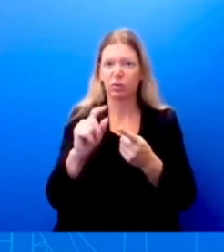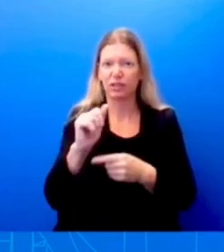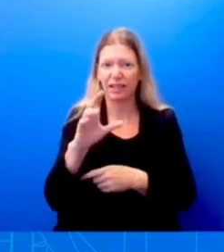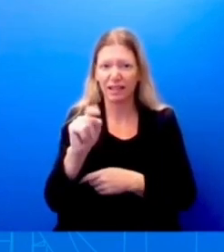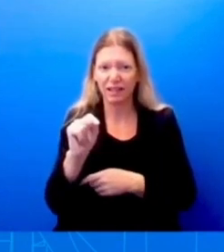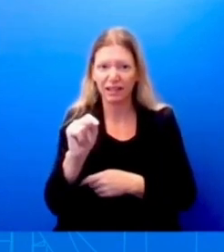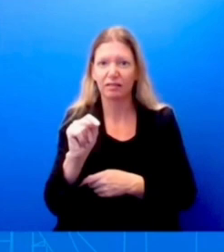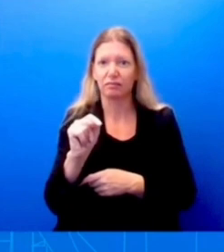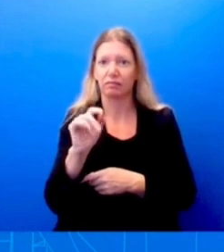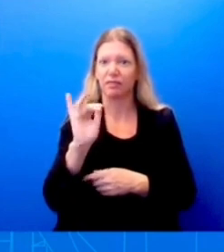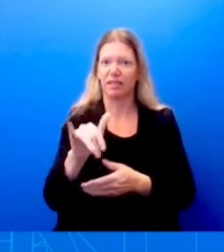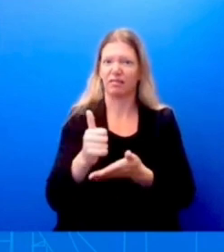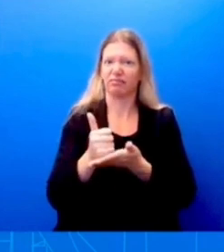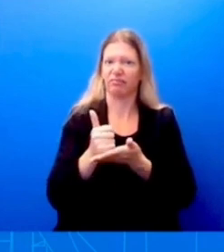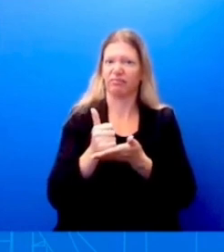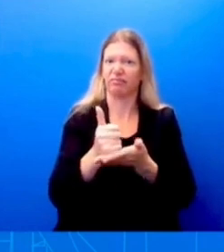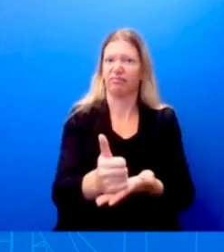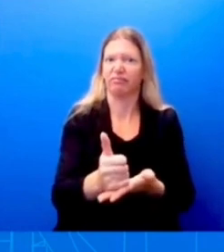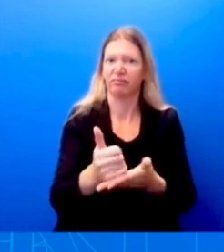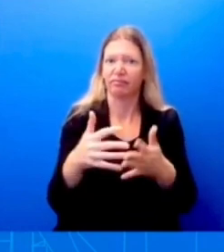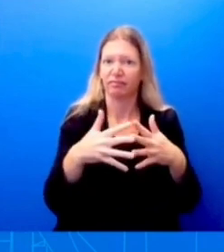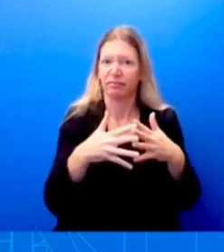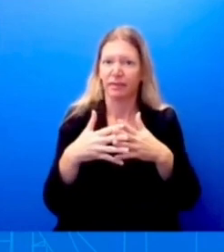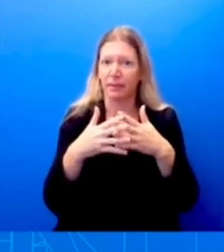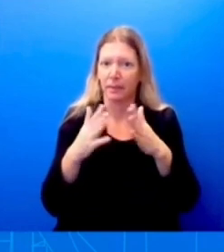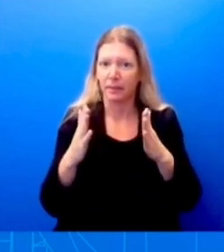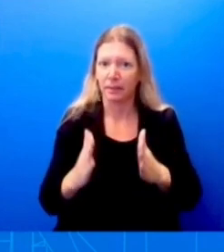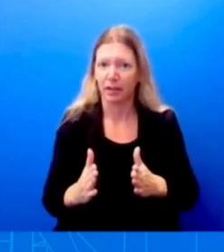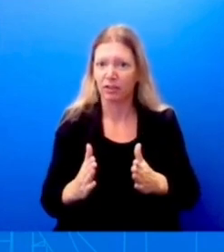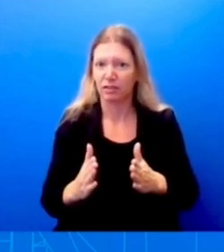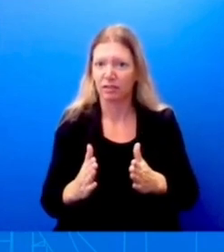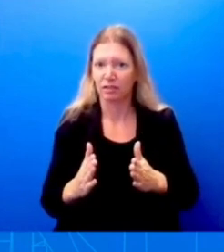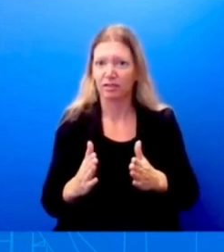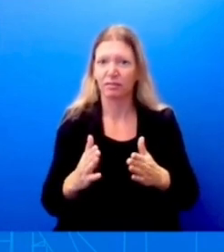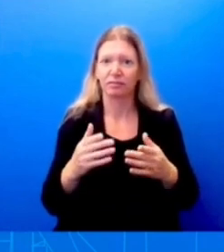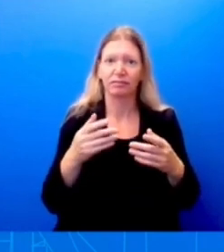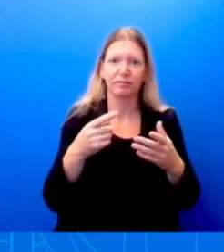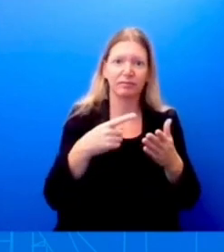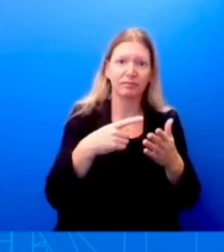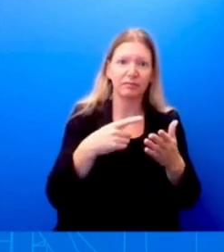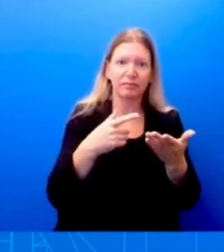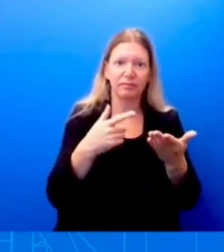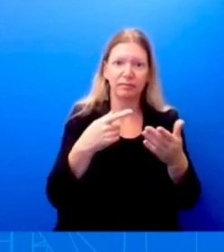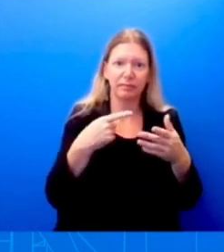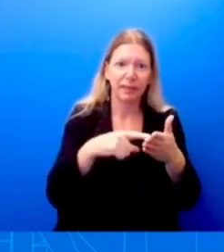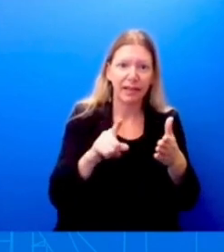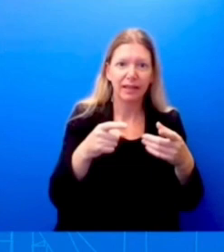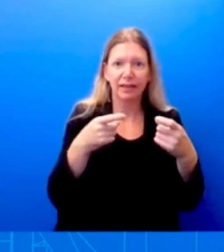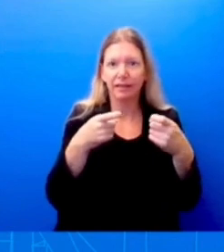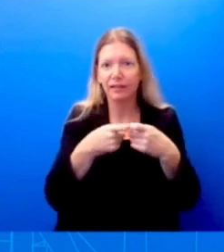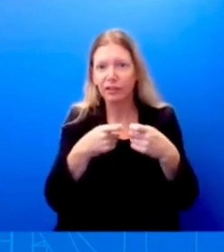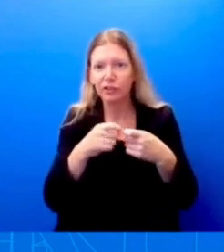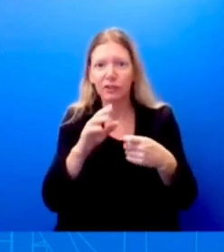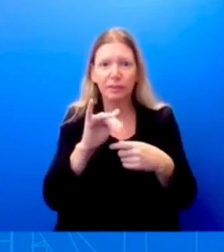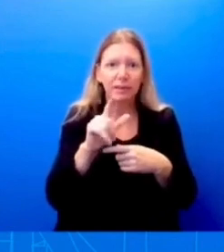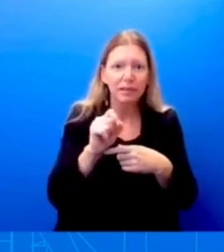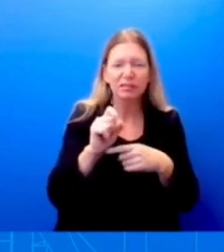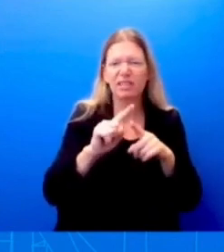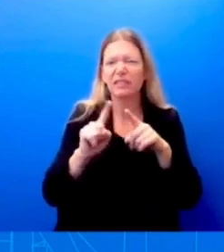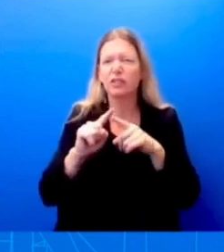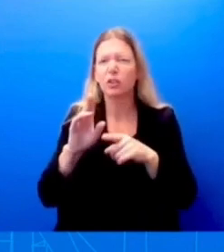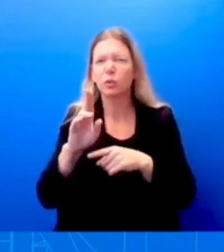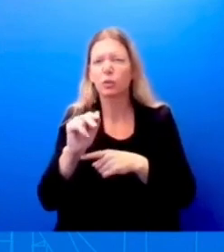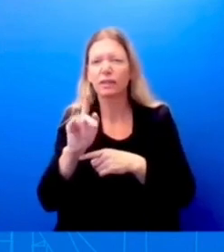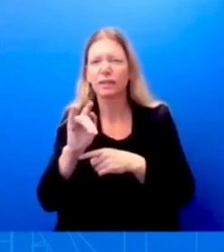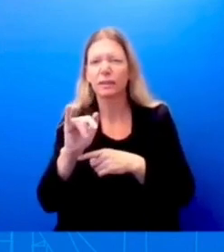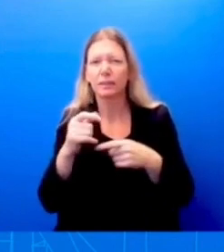utility bills. If you think about the chips and science, I mean, this is a President who has done, who has taken historic actions, and not just with